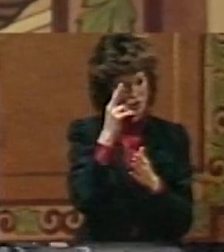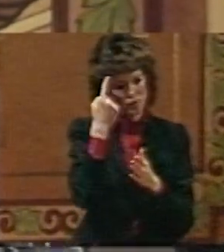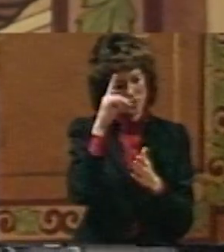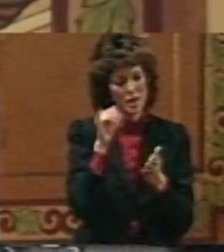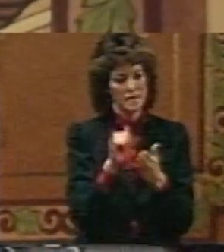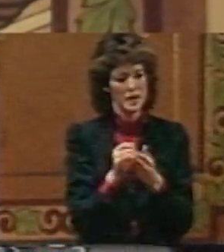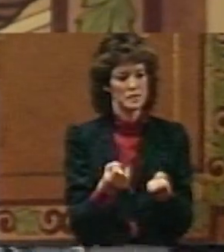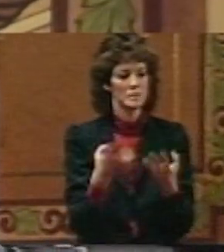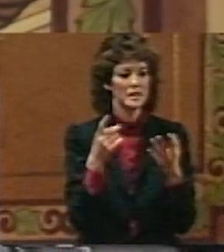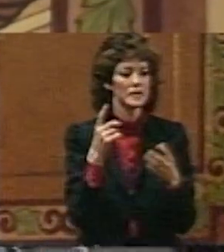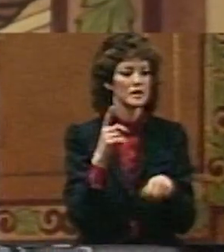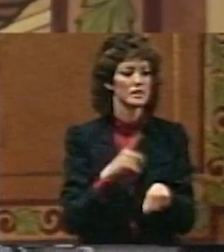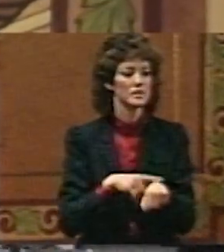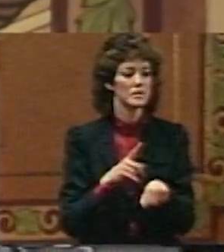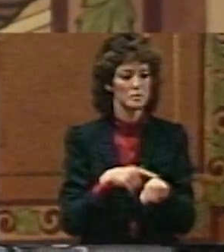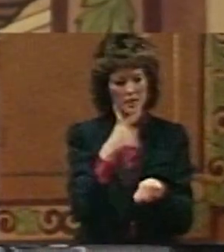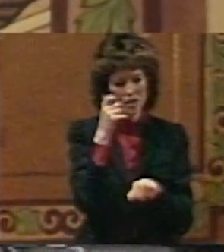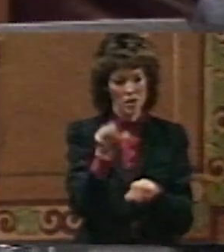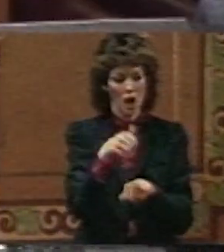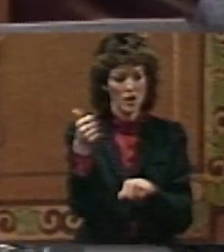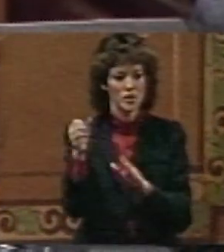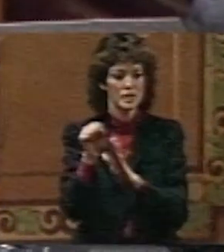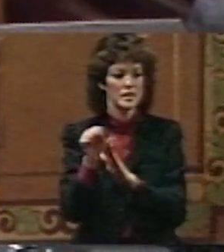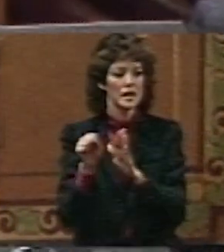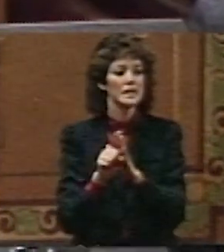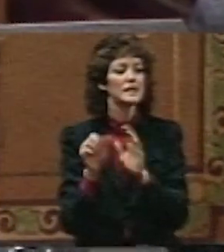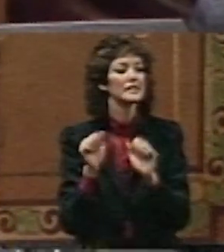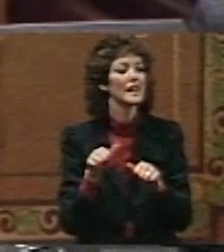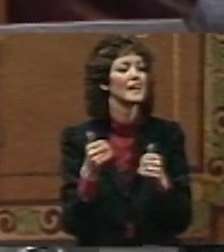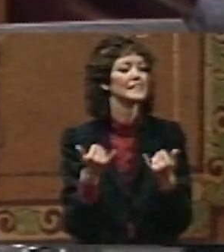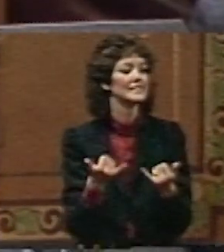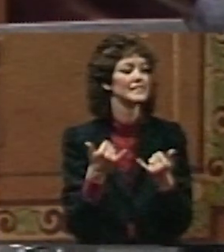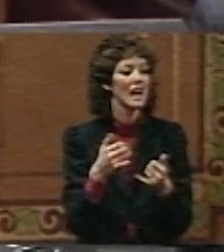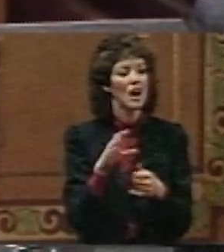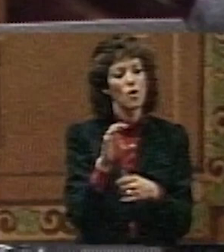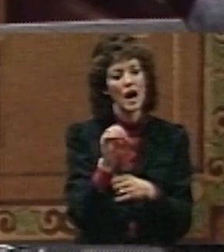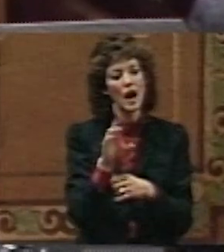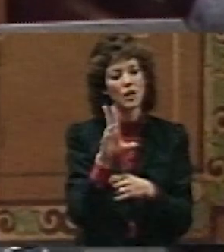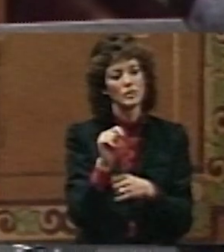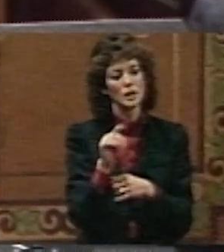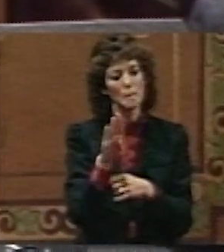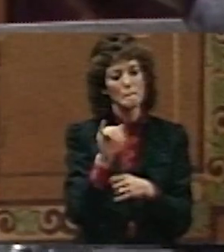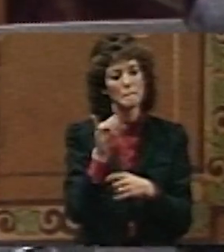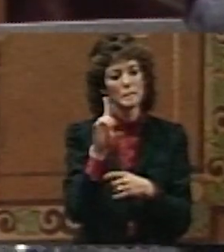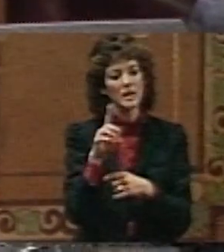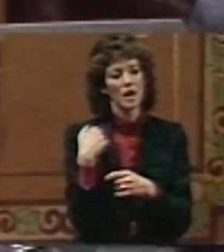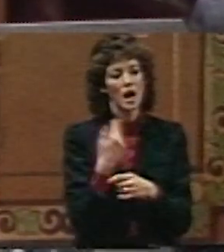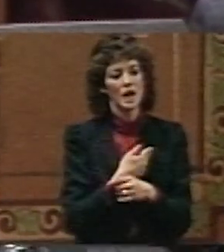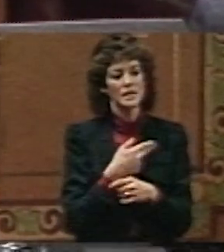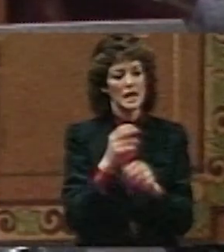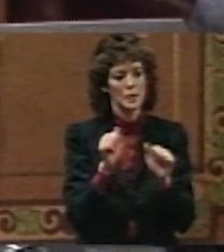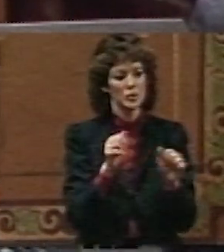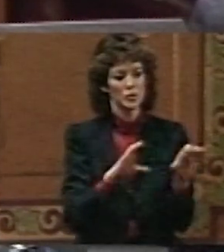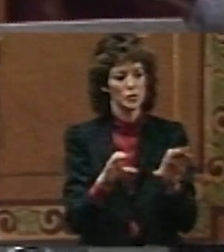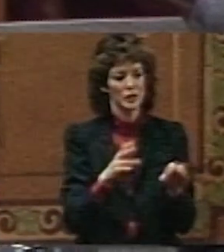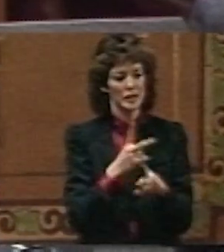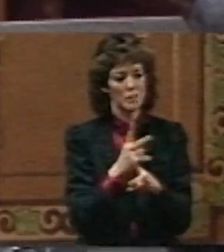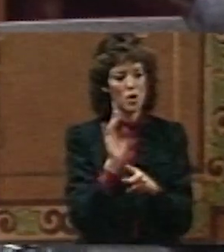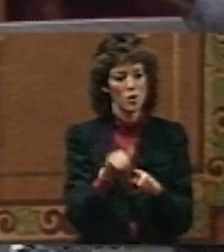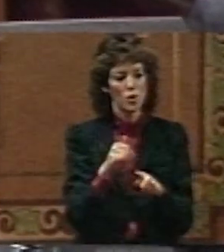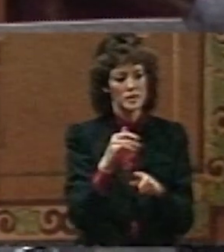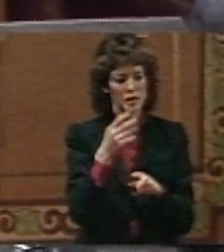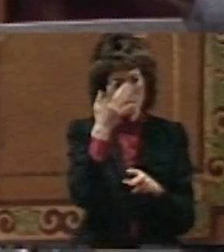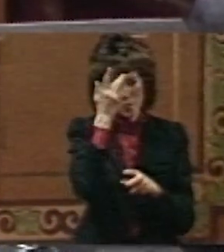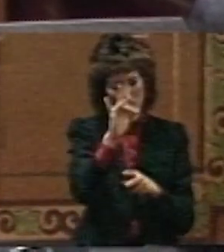instances is because other states can outbid us again and what we are able to do to keep those brightest and best